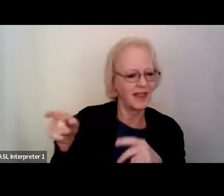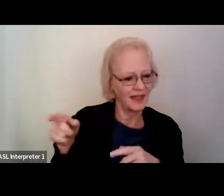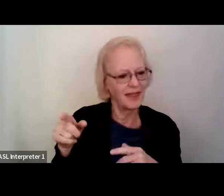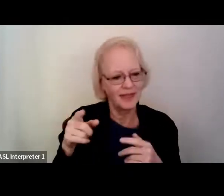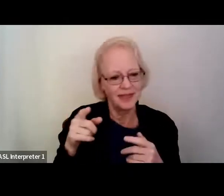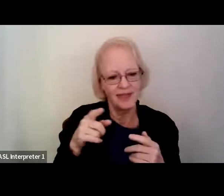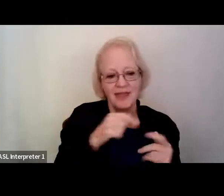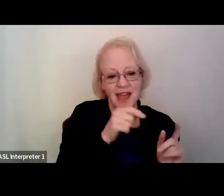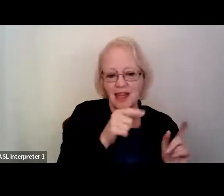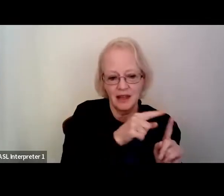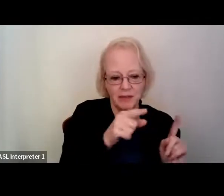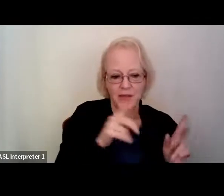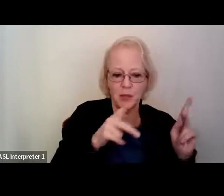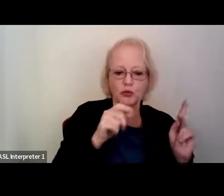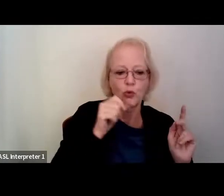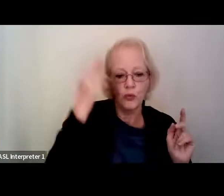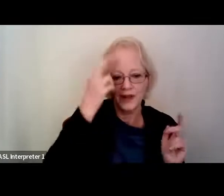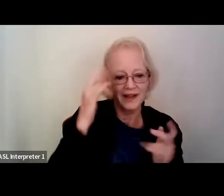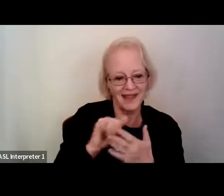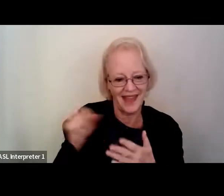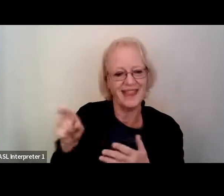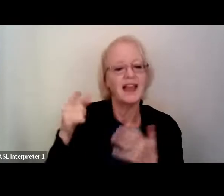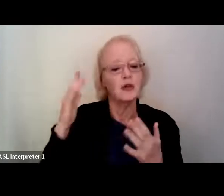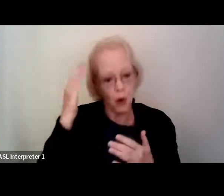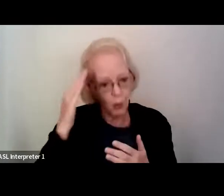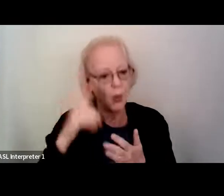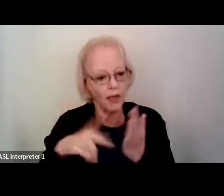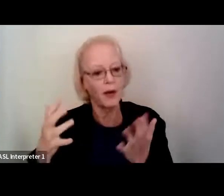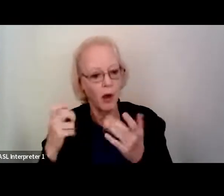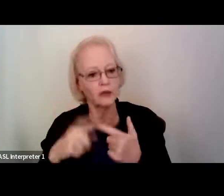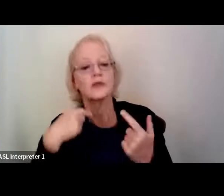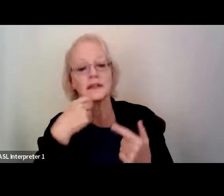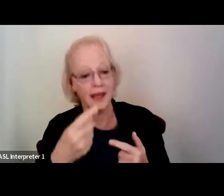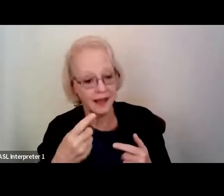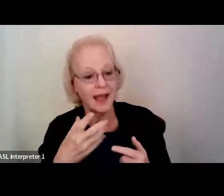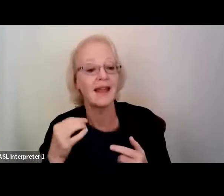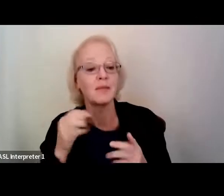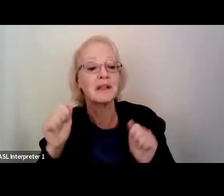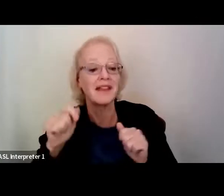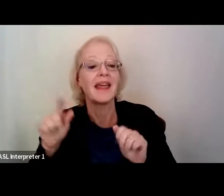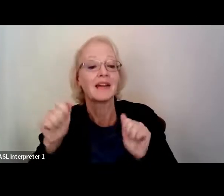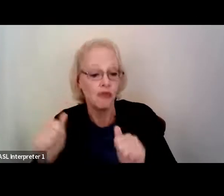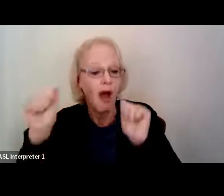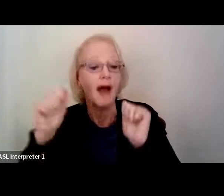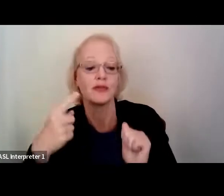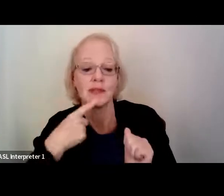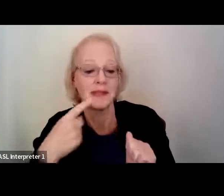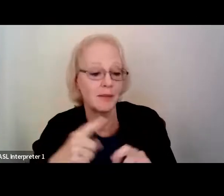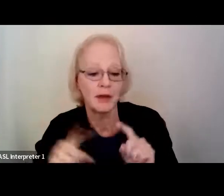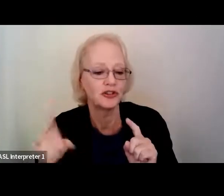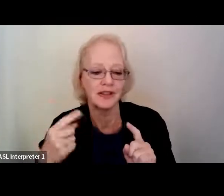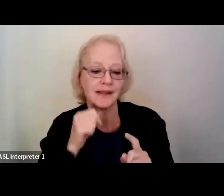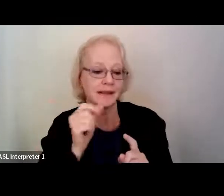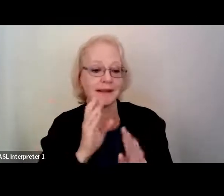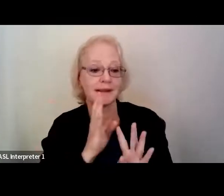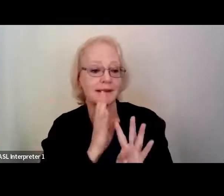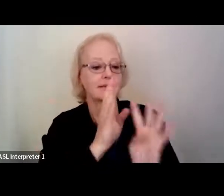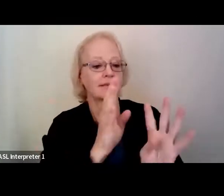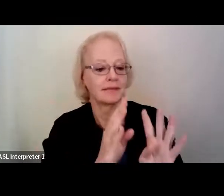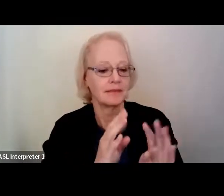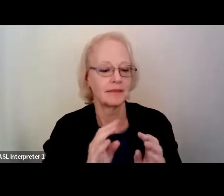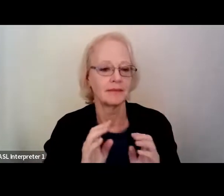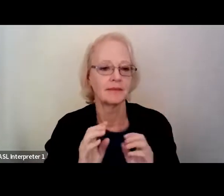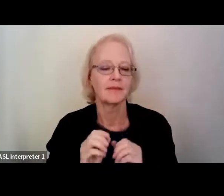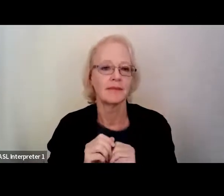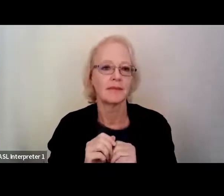to say, and they know what they want to say, and they can potentially even try to say it, but it just doesn't come out. And so for